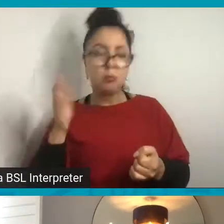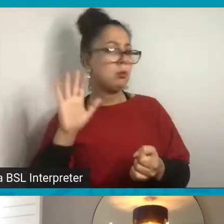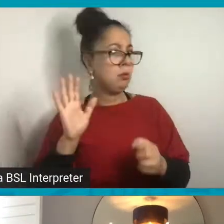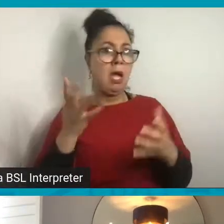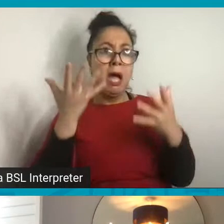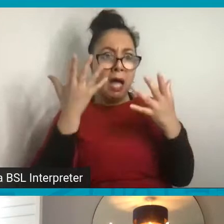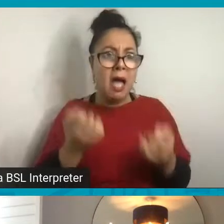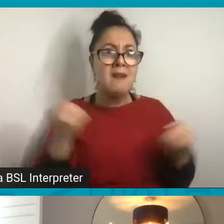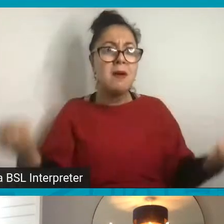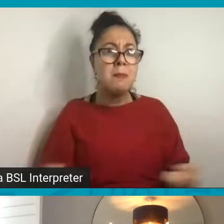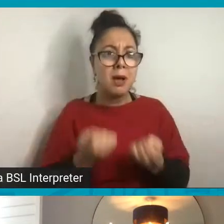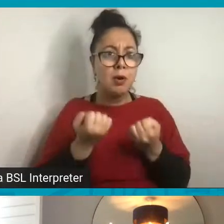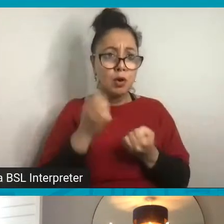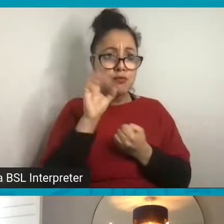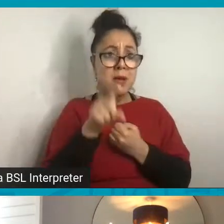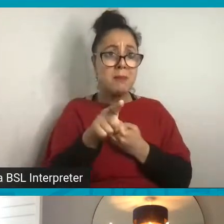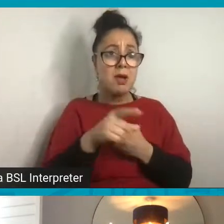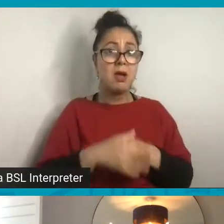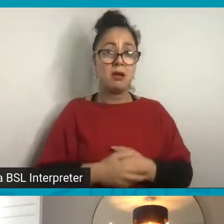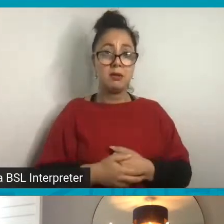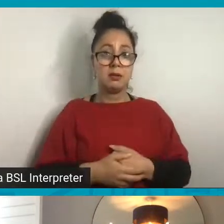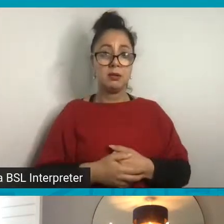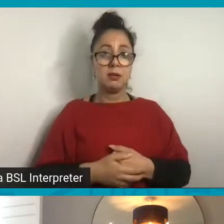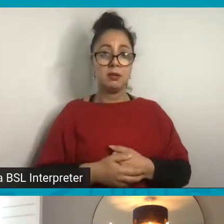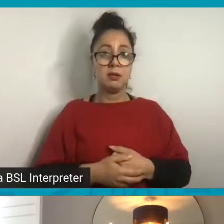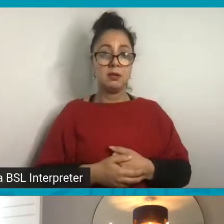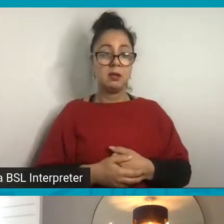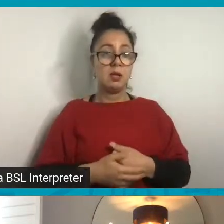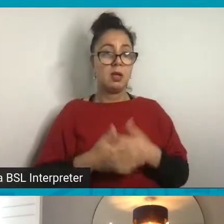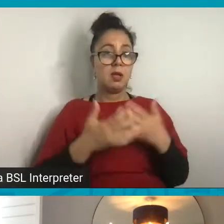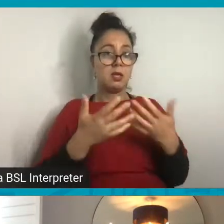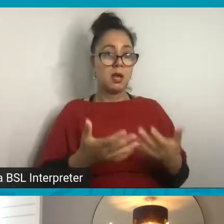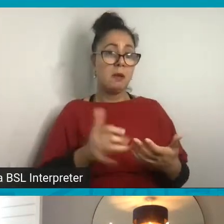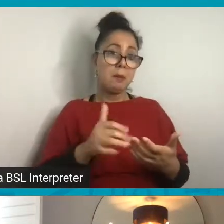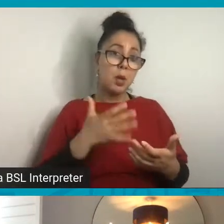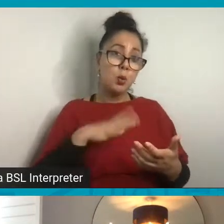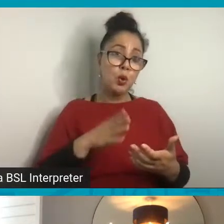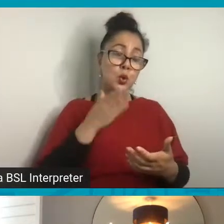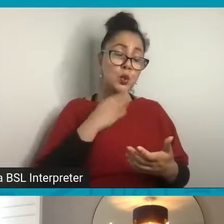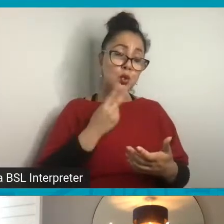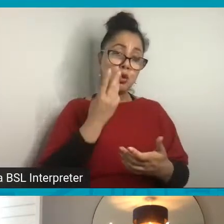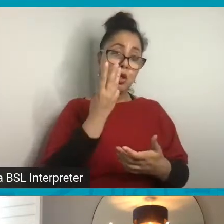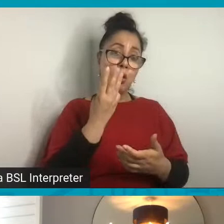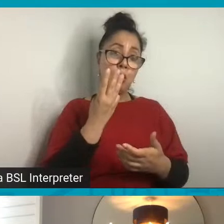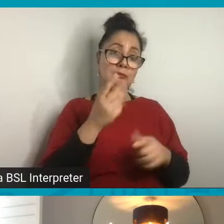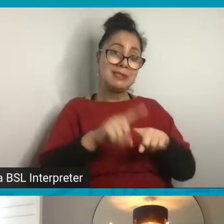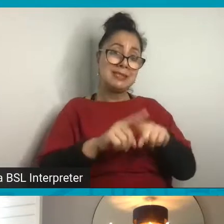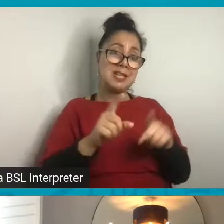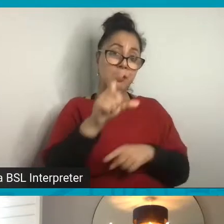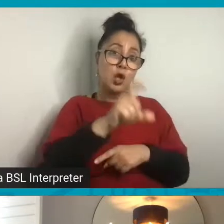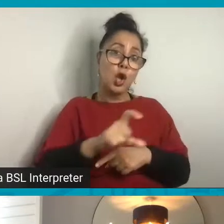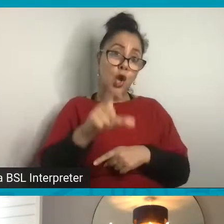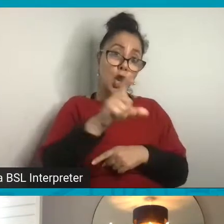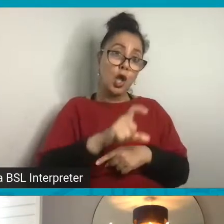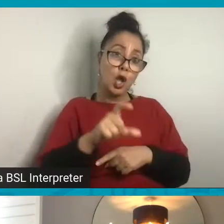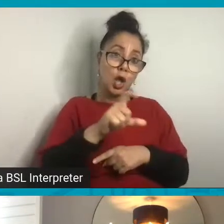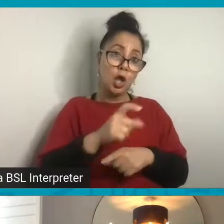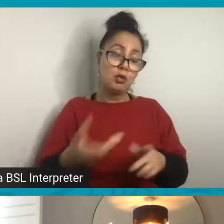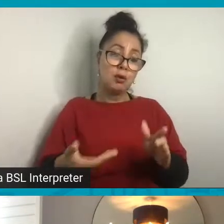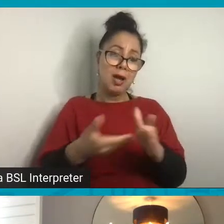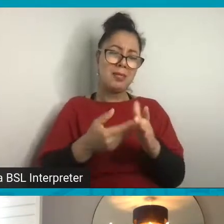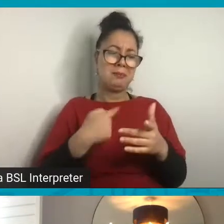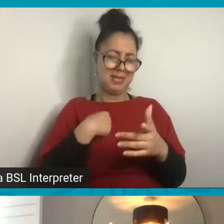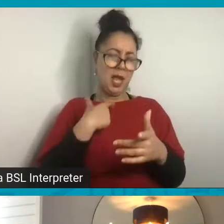At this point, you might want to choose a slightly different colour to your background. I'm going to keep this warm